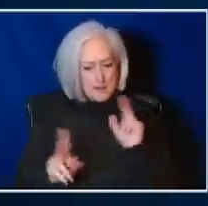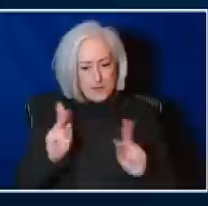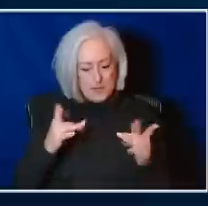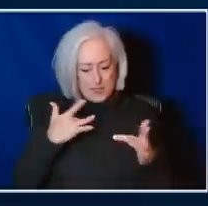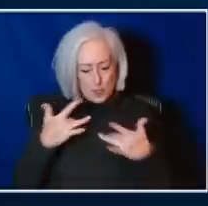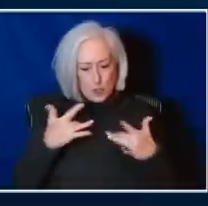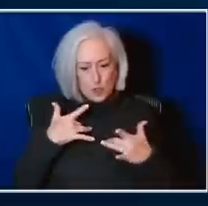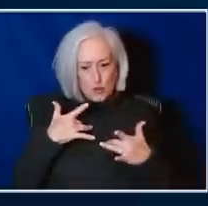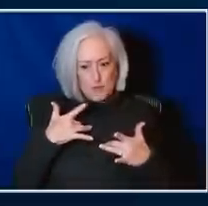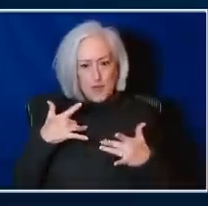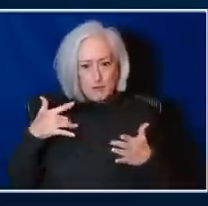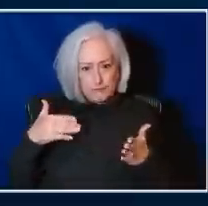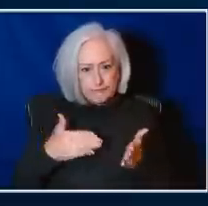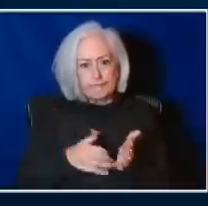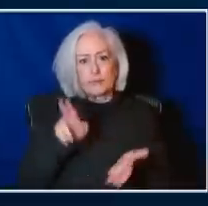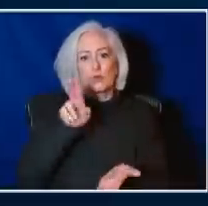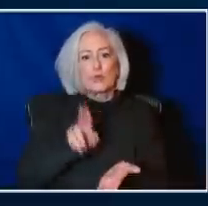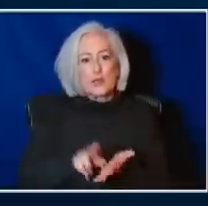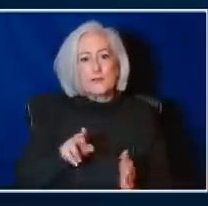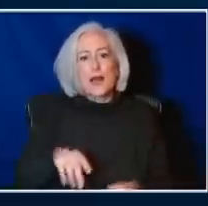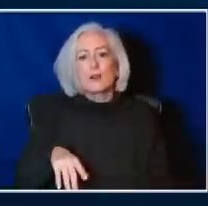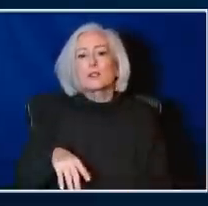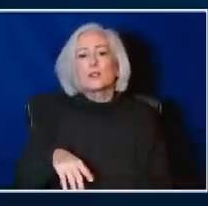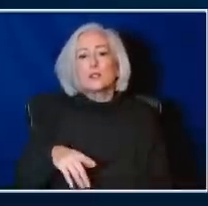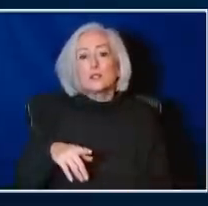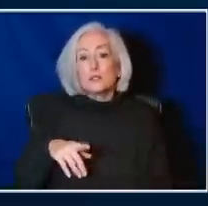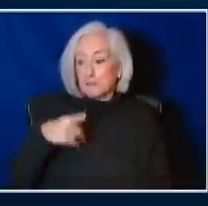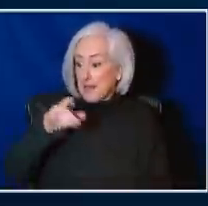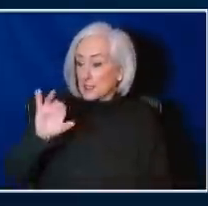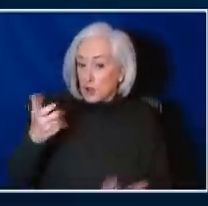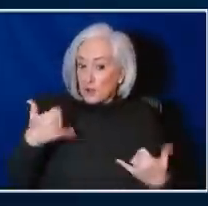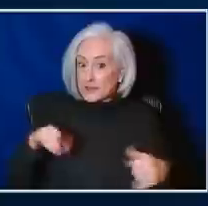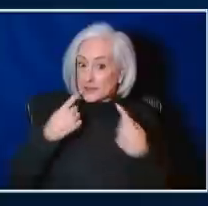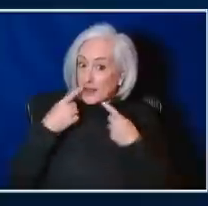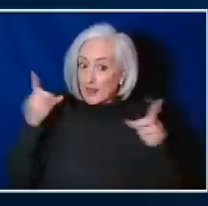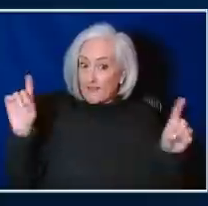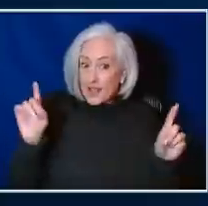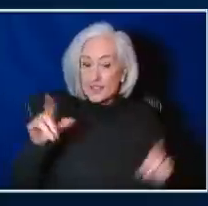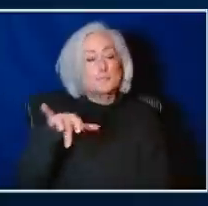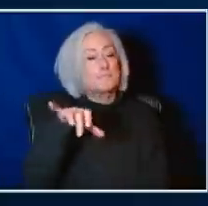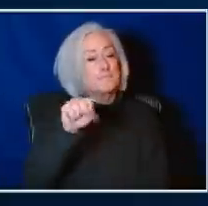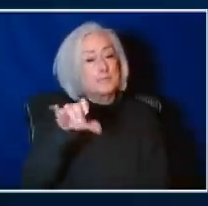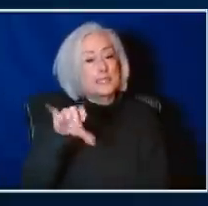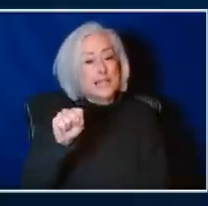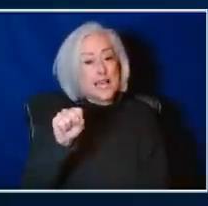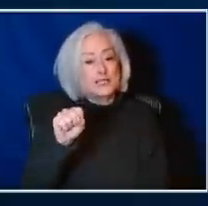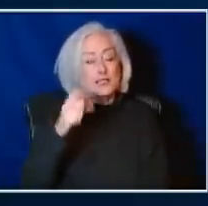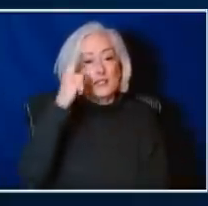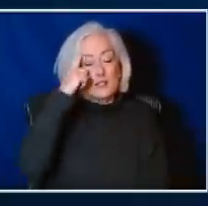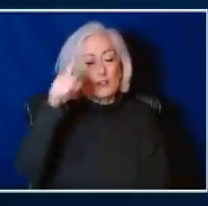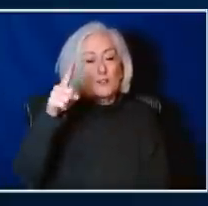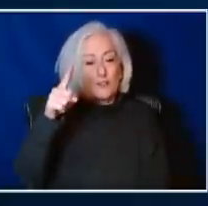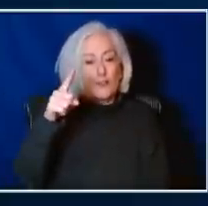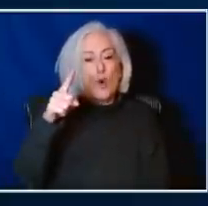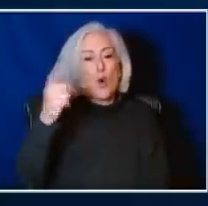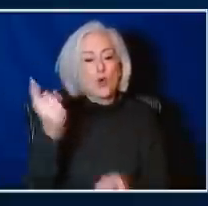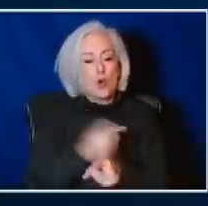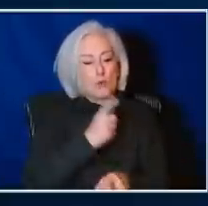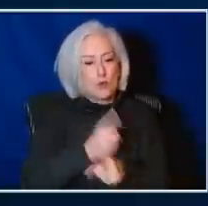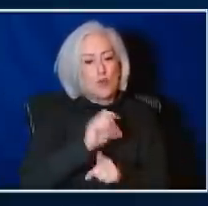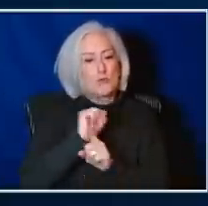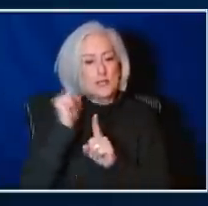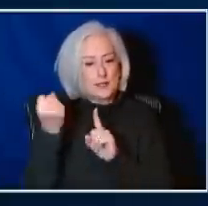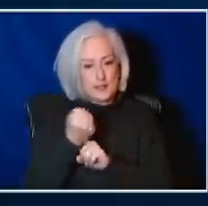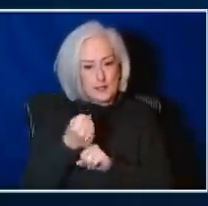Paxlovid still looks really effective. It does. And, you know, I think in appropriate cases,